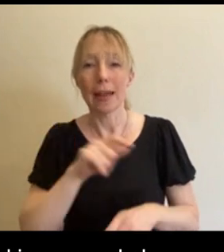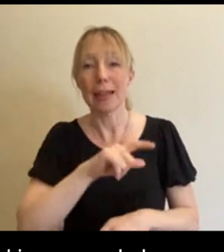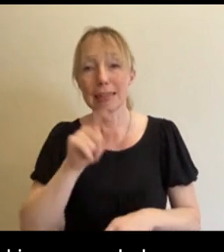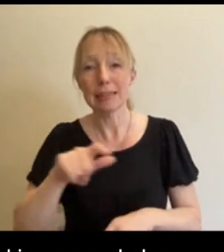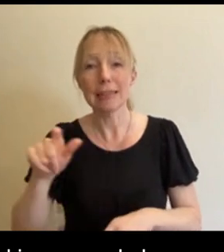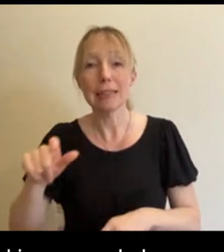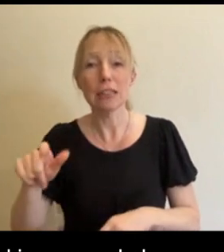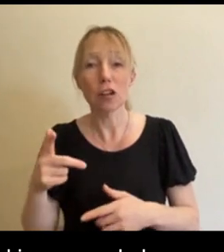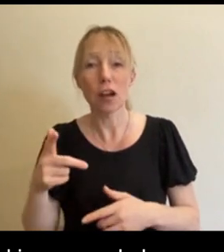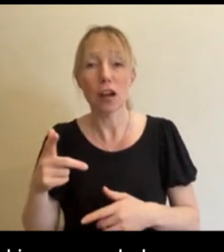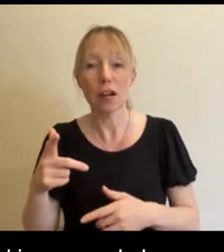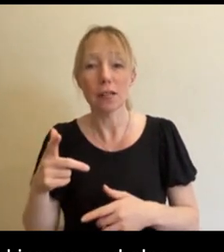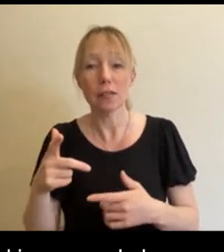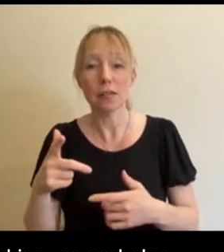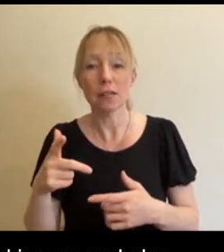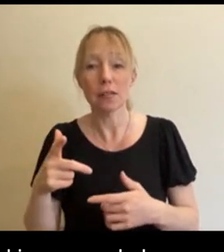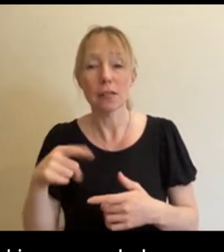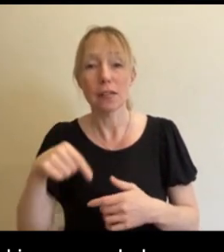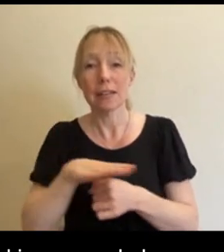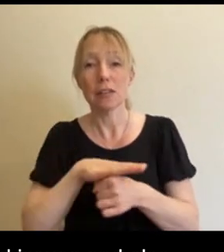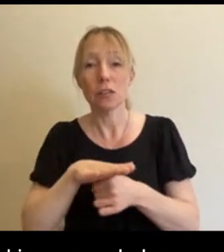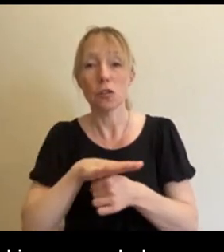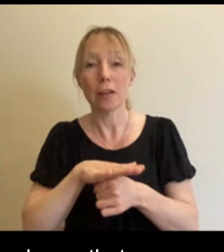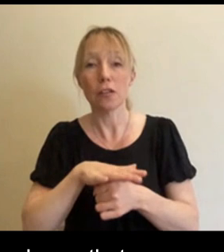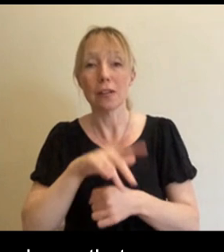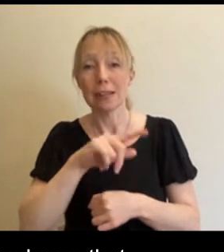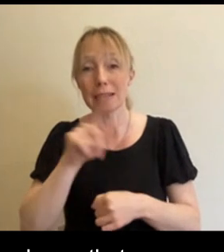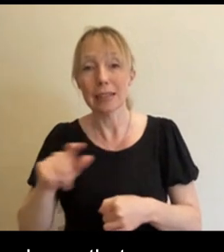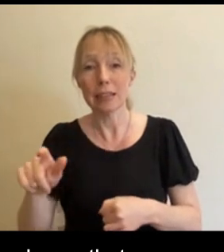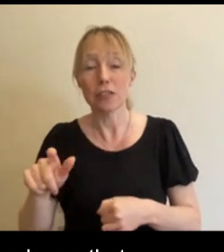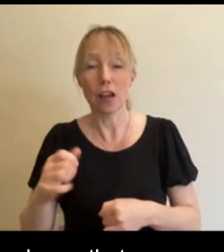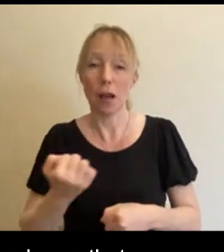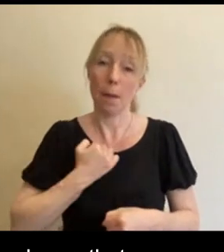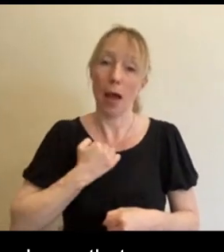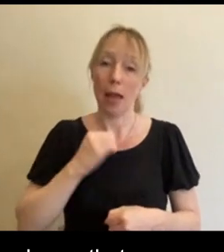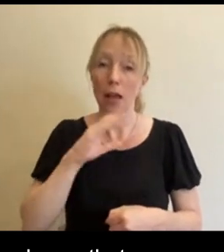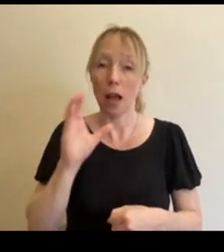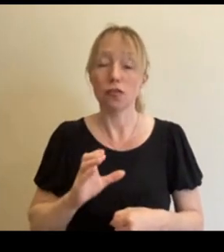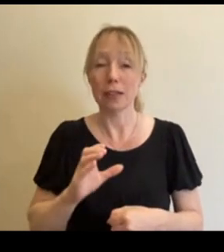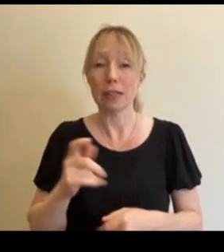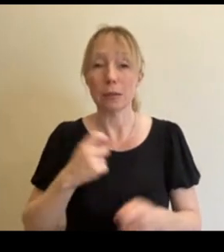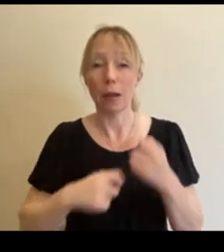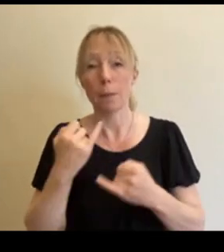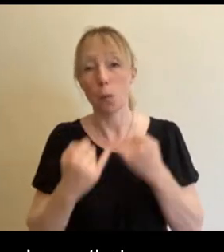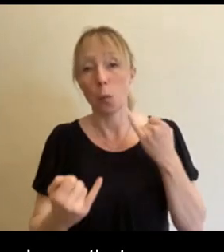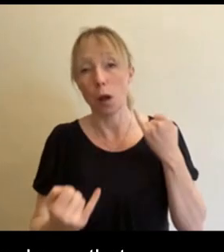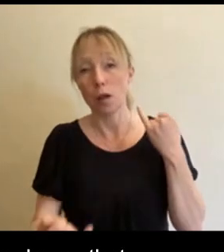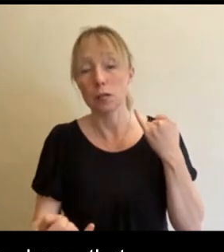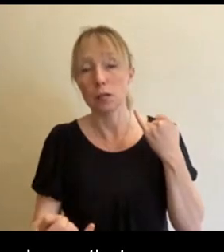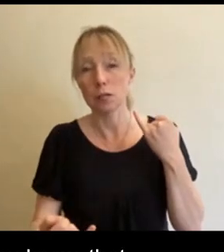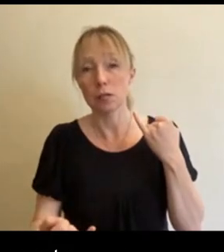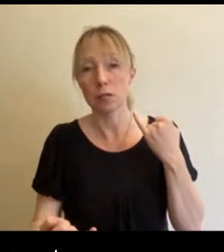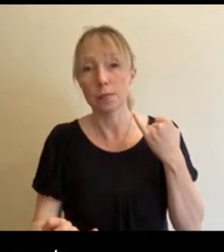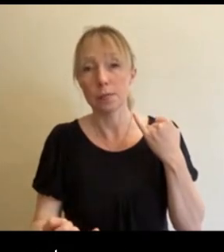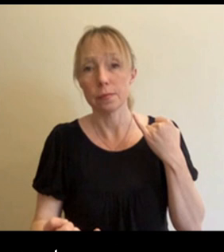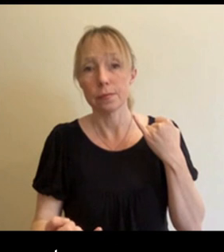the situation in my country, actually, is getting worse. So yeah, hopefully